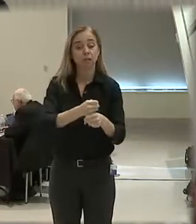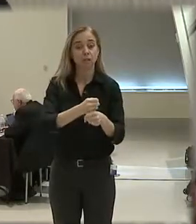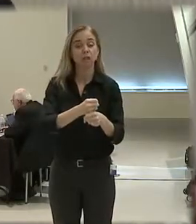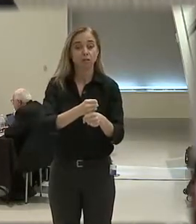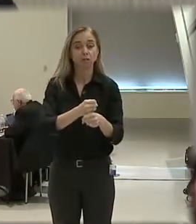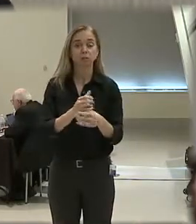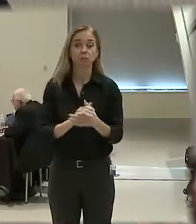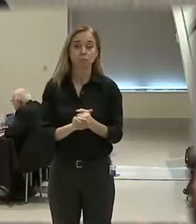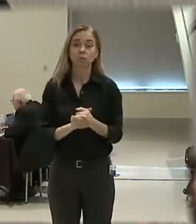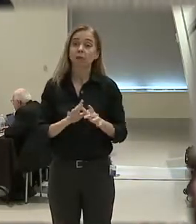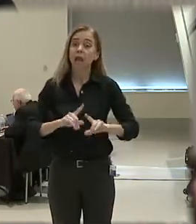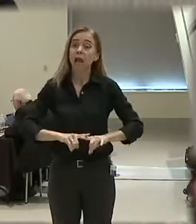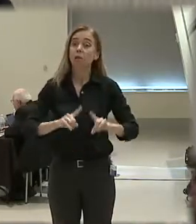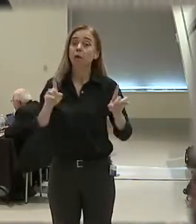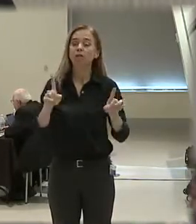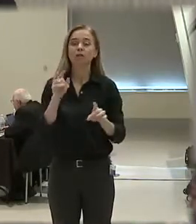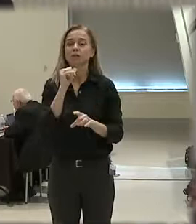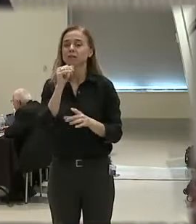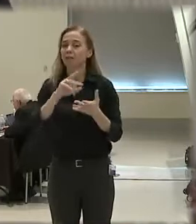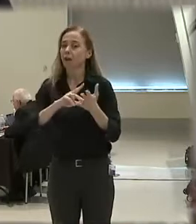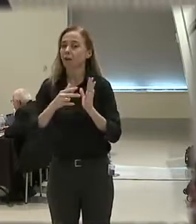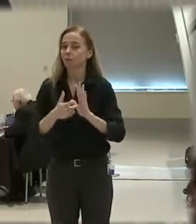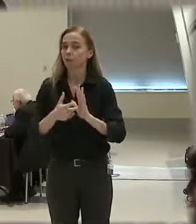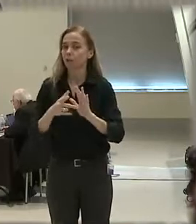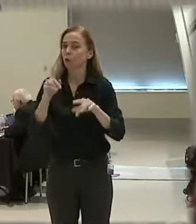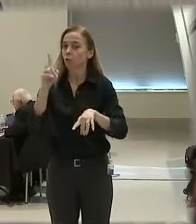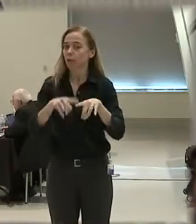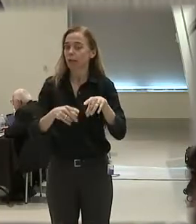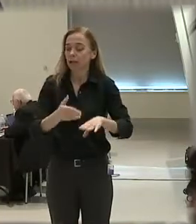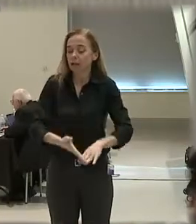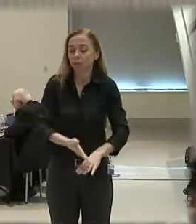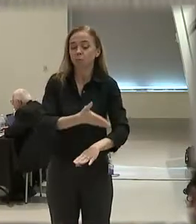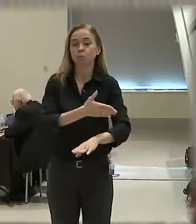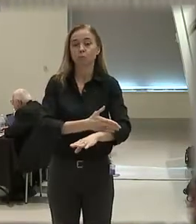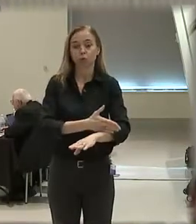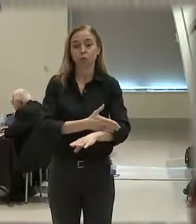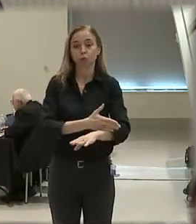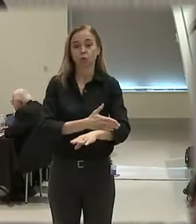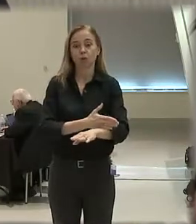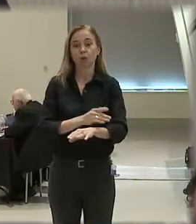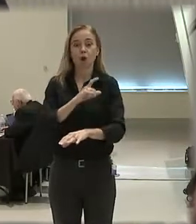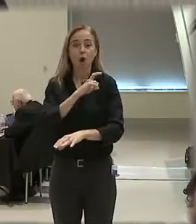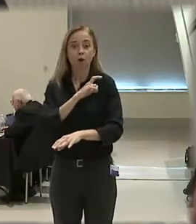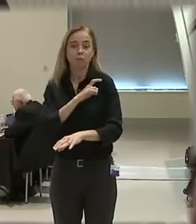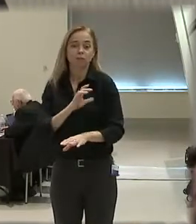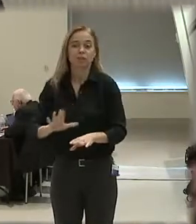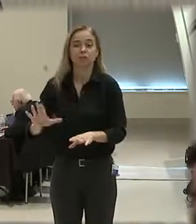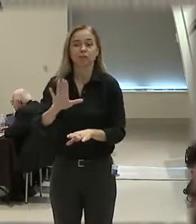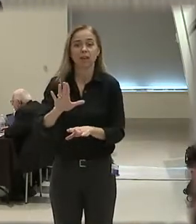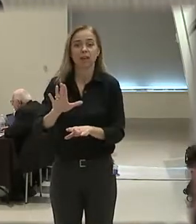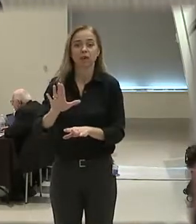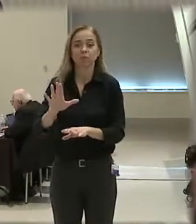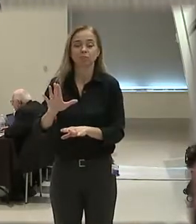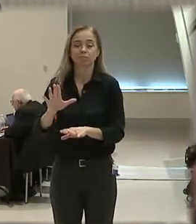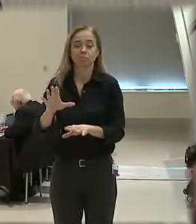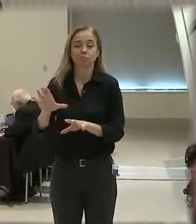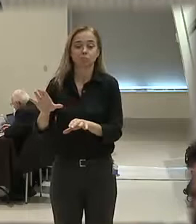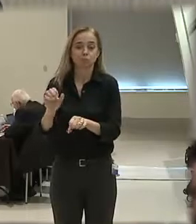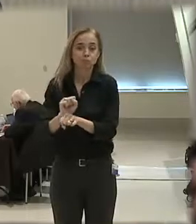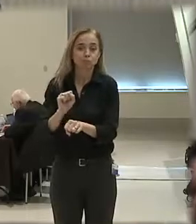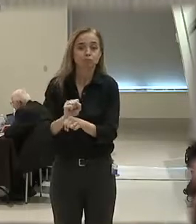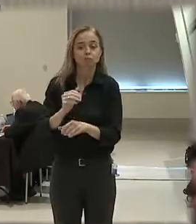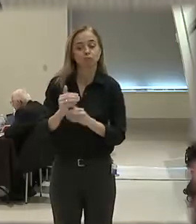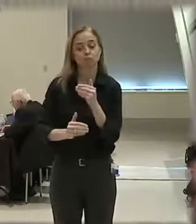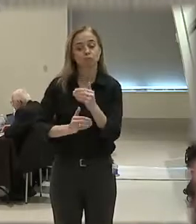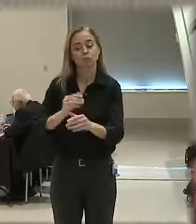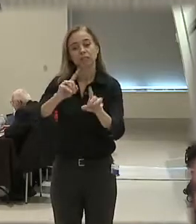has been taught. However, that does not mean that we can improve upon the performance of officers through different policies and different methods